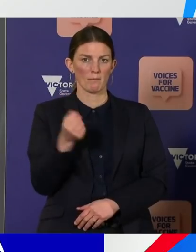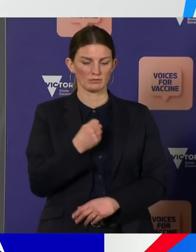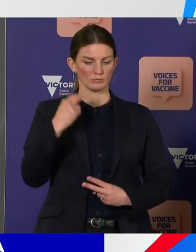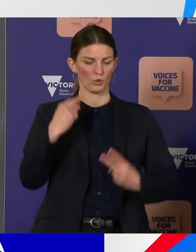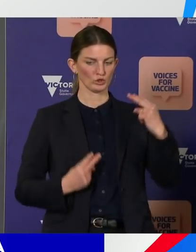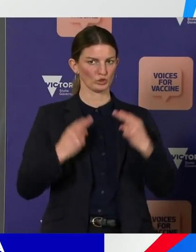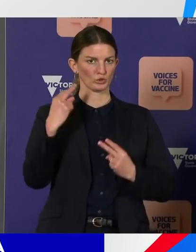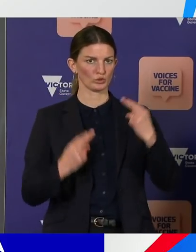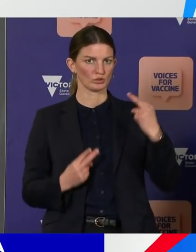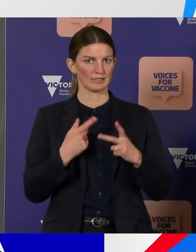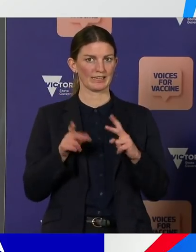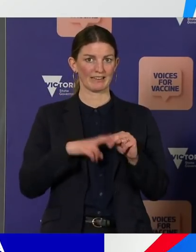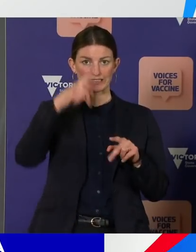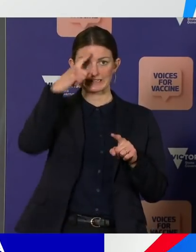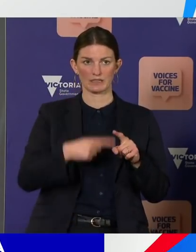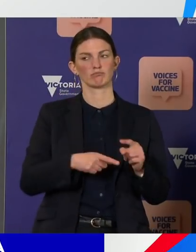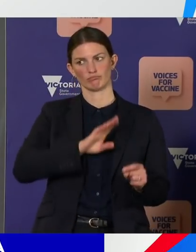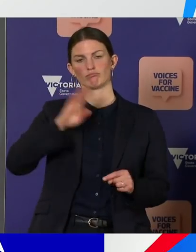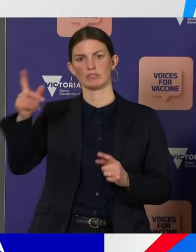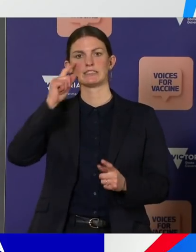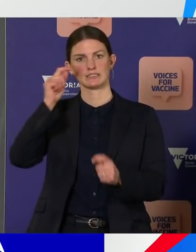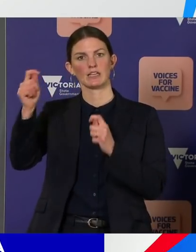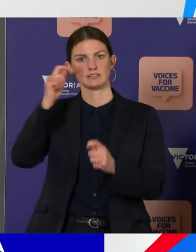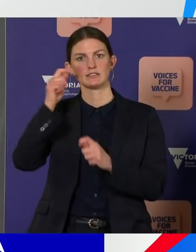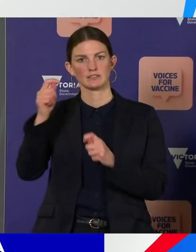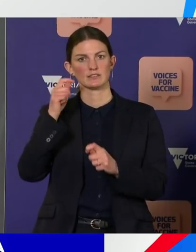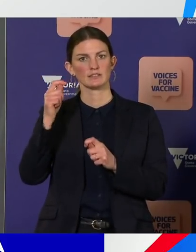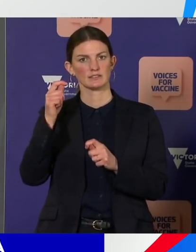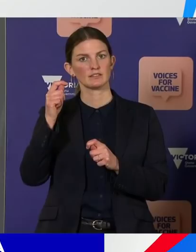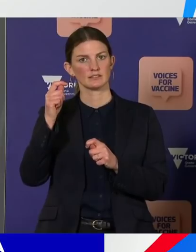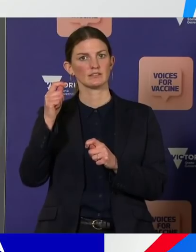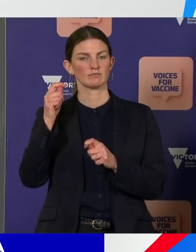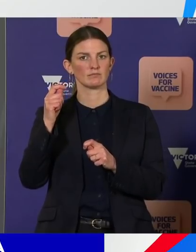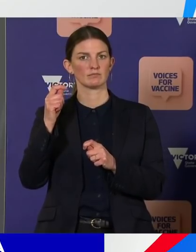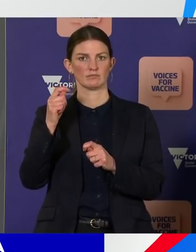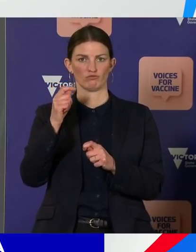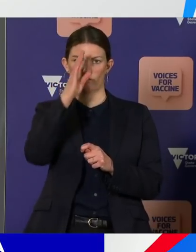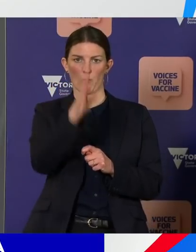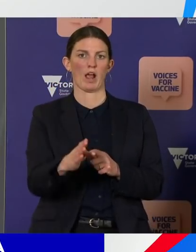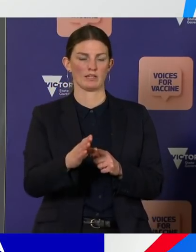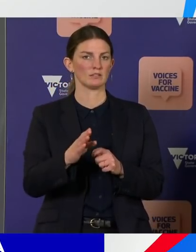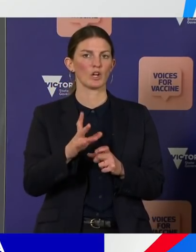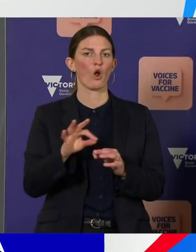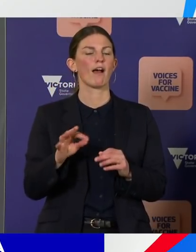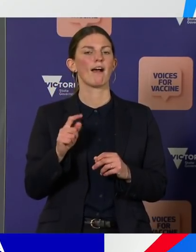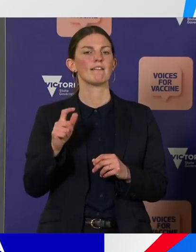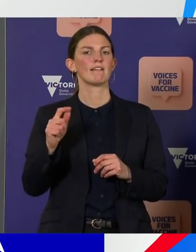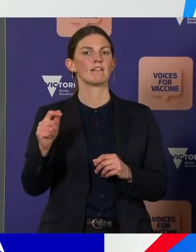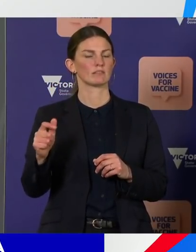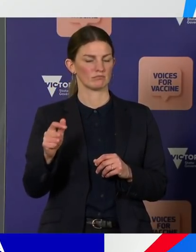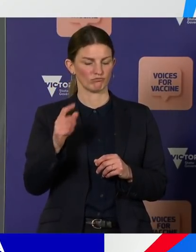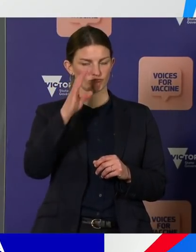to the virus and to get tested with even the earliest possible symptoms becoming